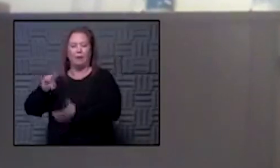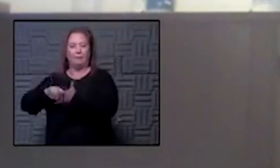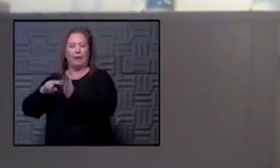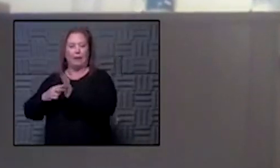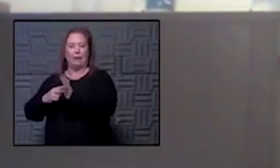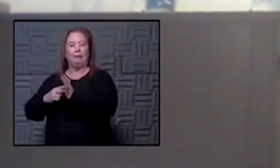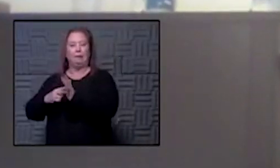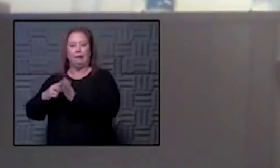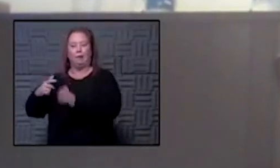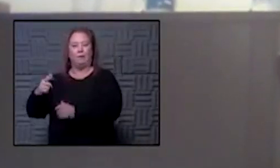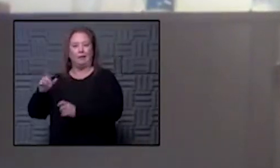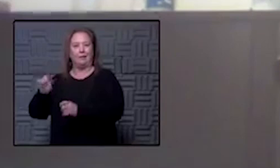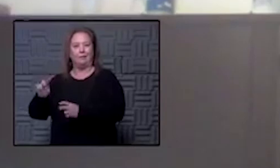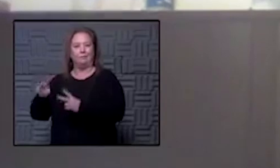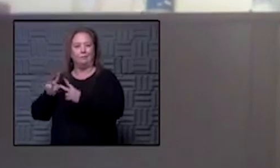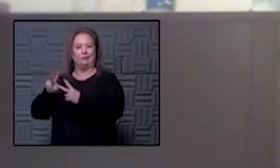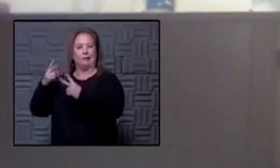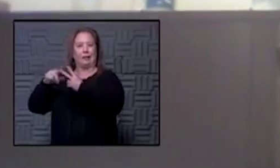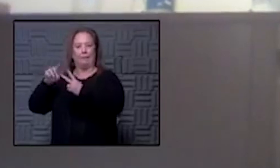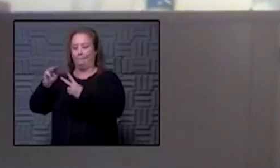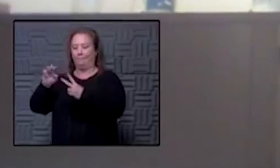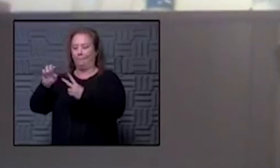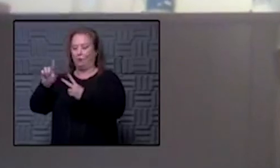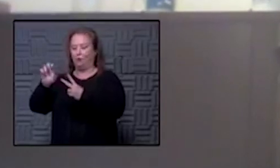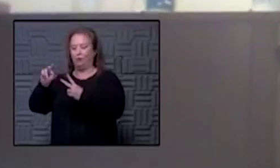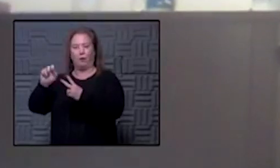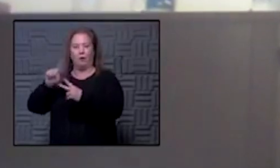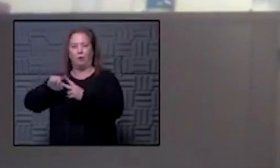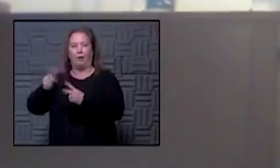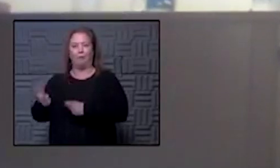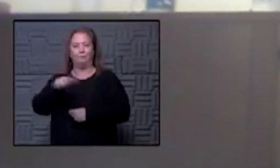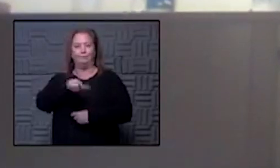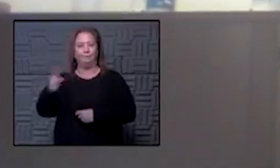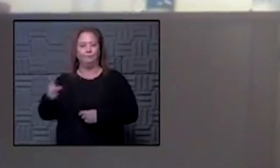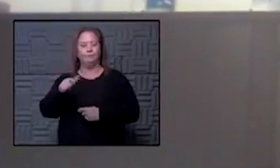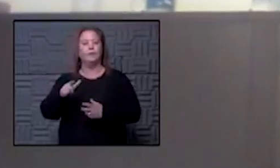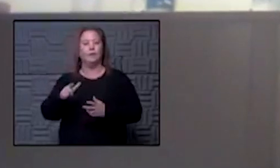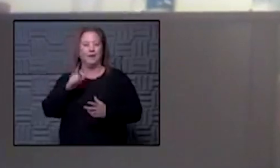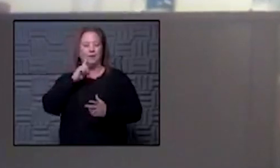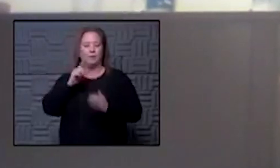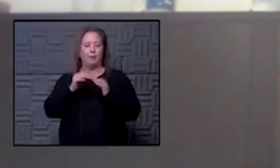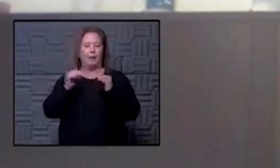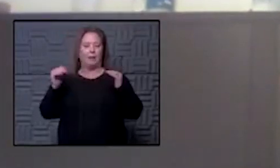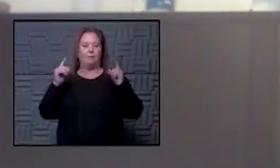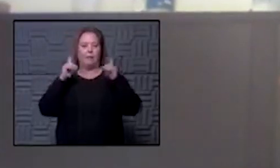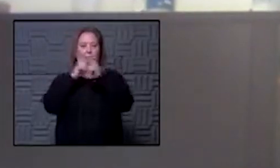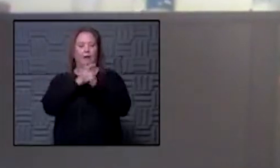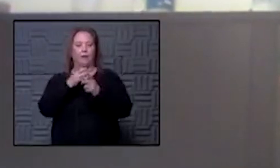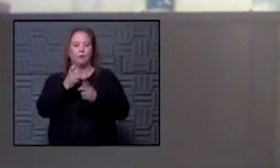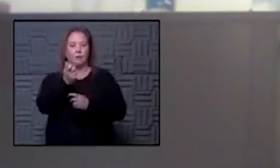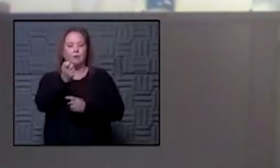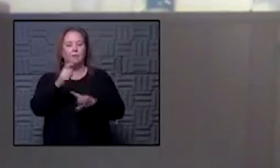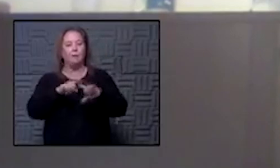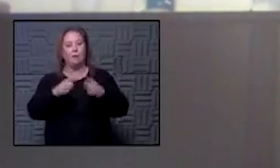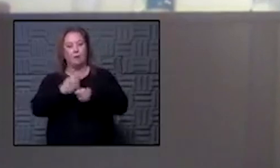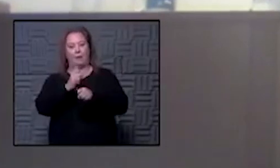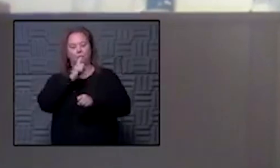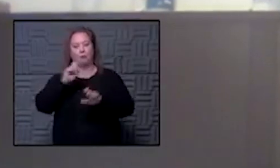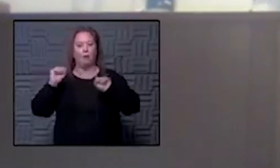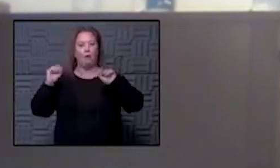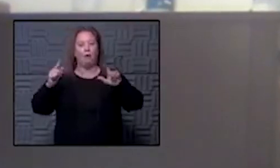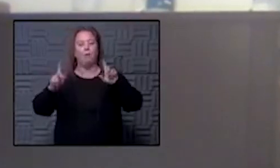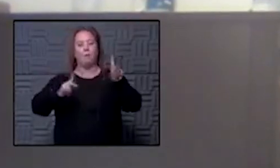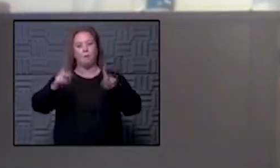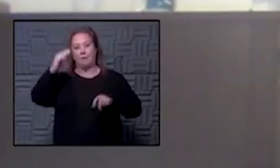interchangeable vaccines and that again will add another layer of complexity but we're doing all we can do to make sure that everyone is fully